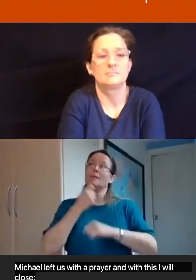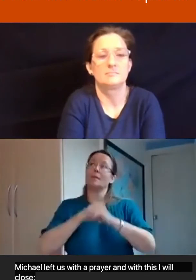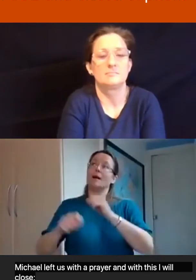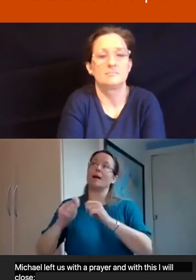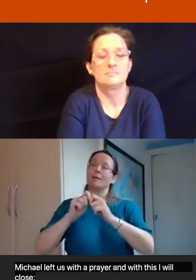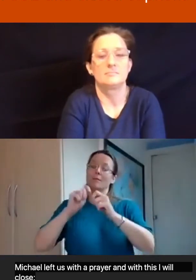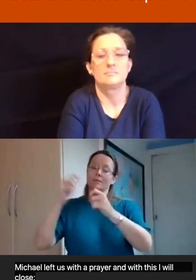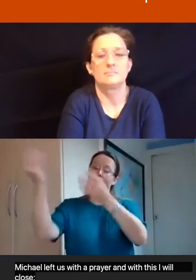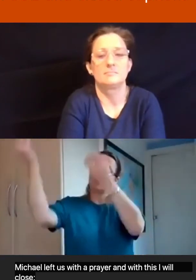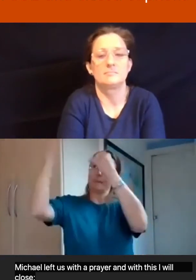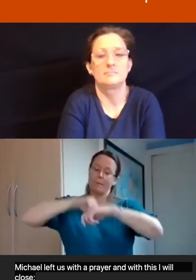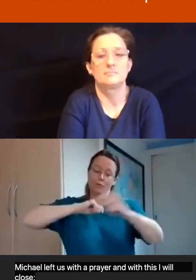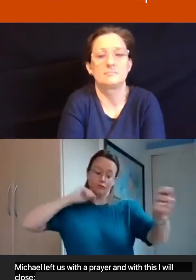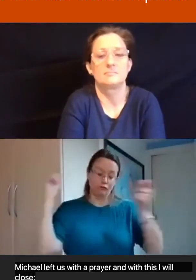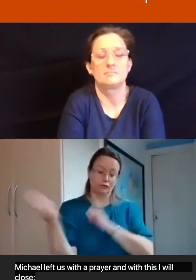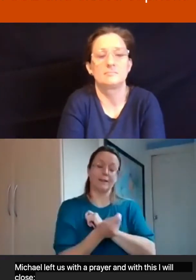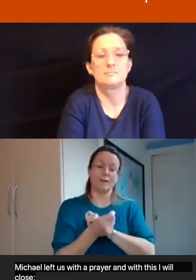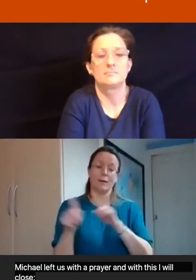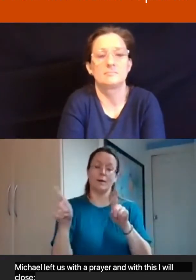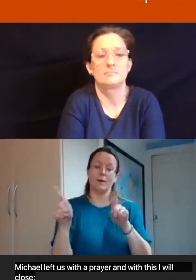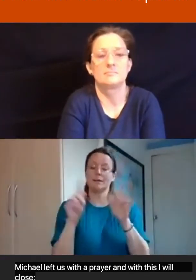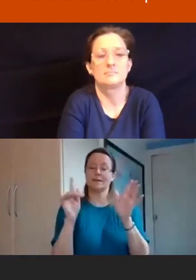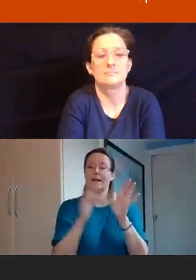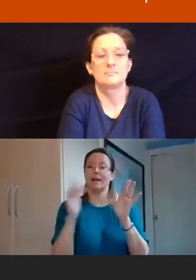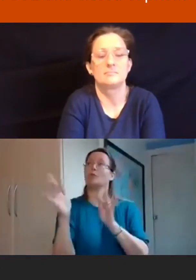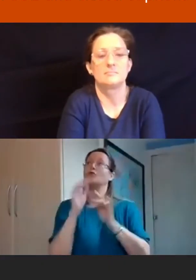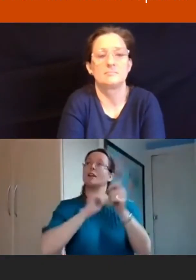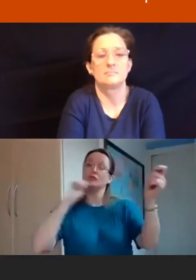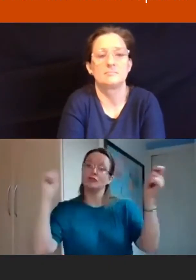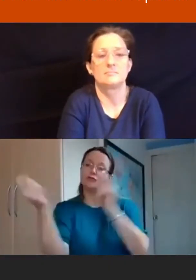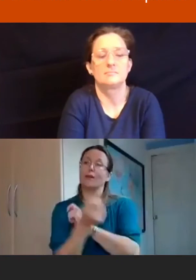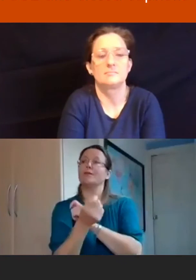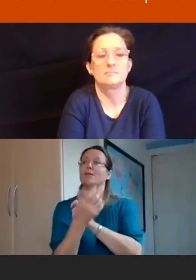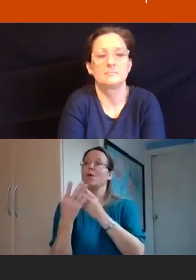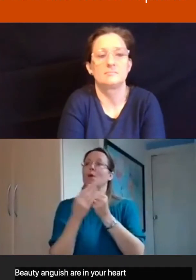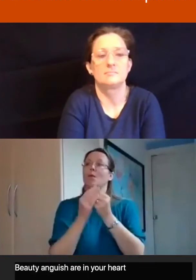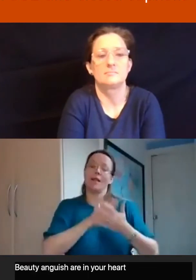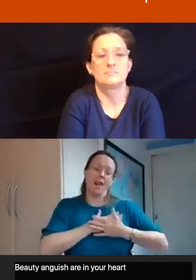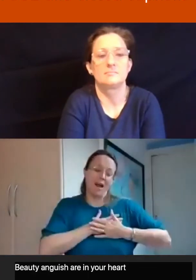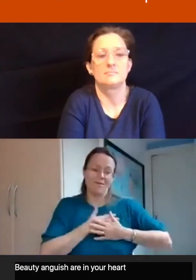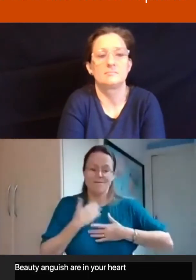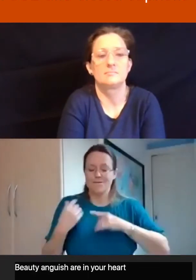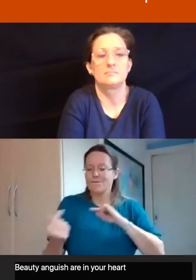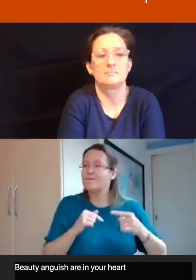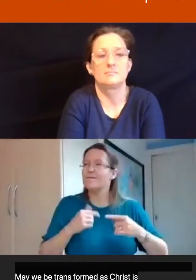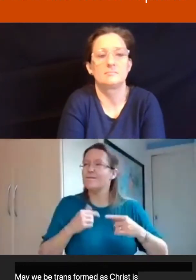as Christ is through love and anguish. Amen.